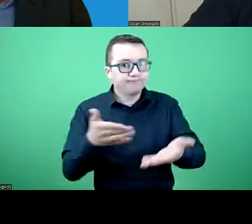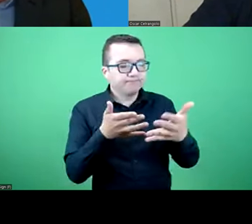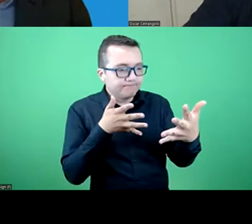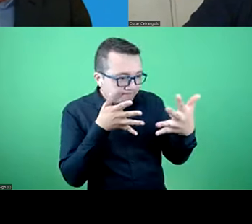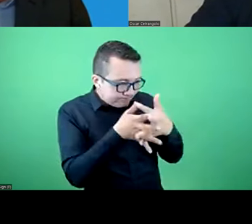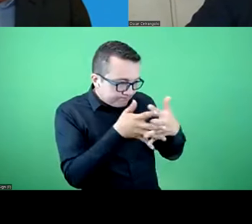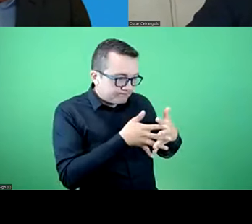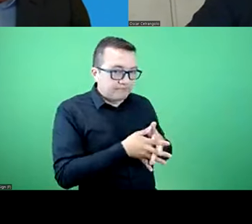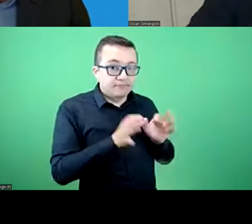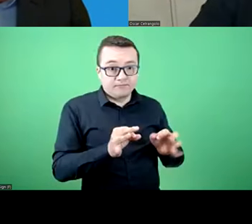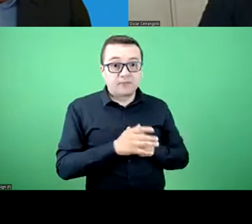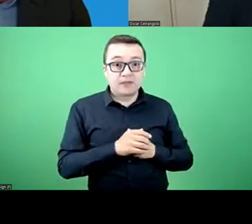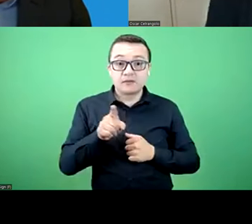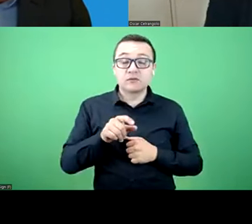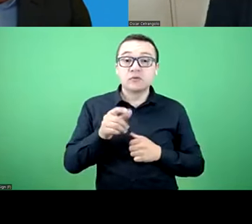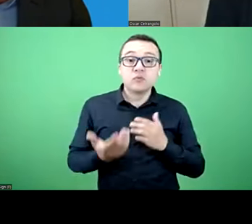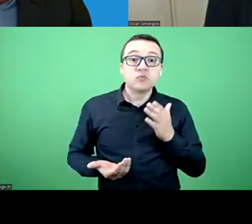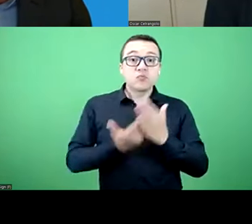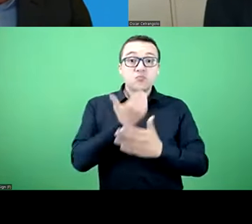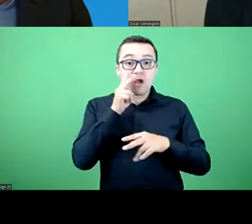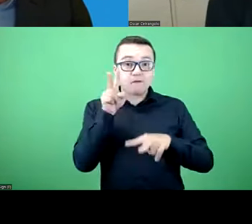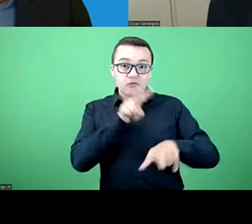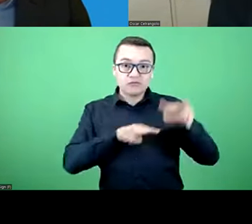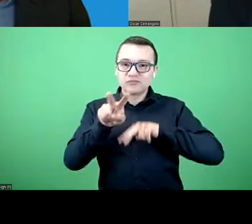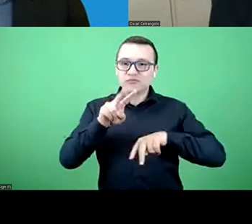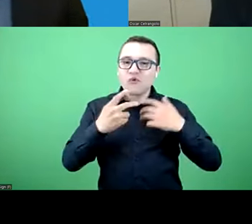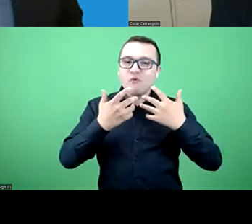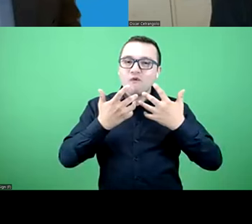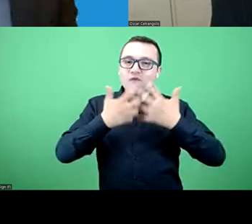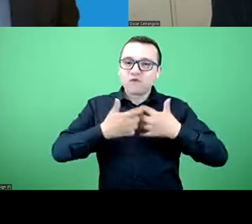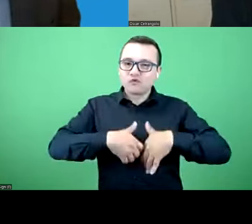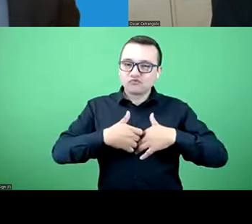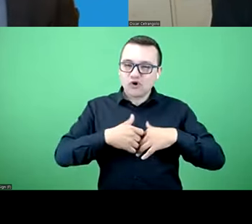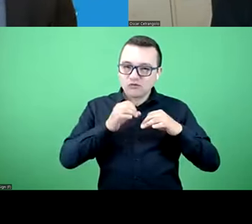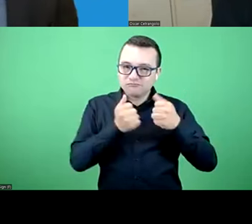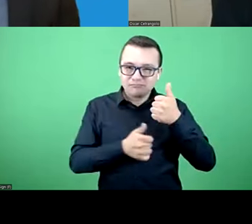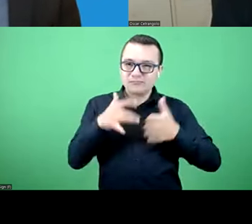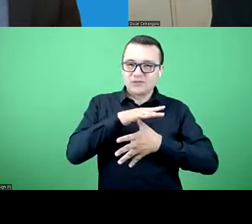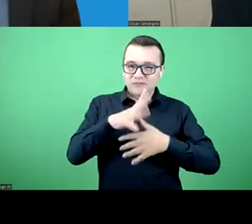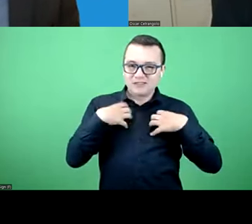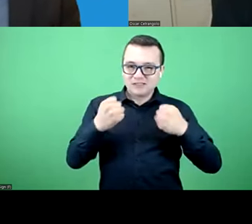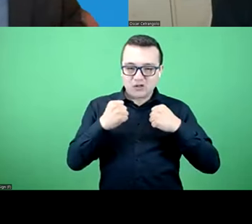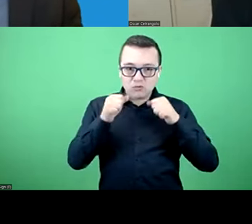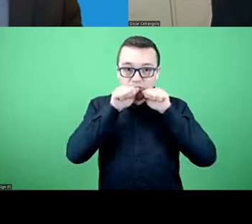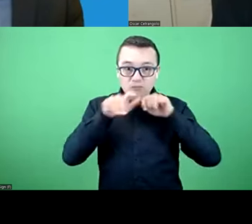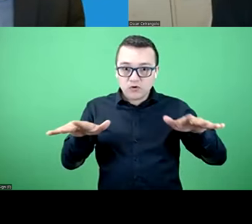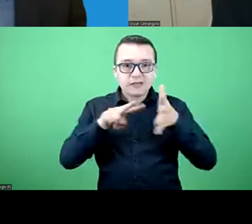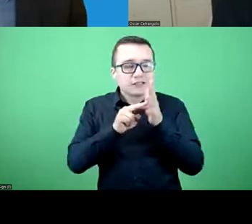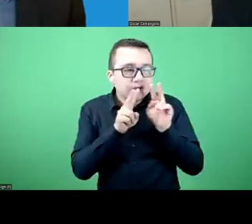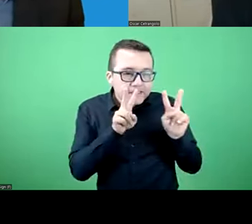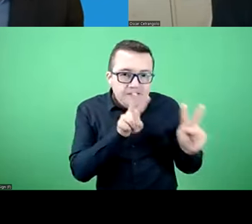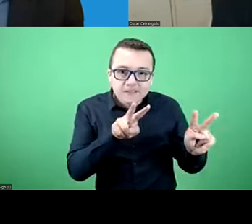regarding the new essential